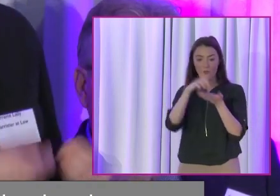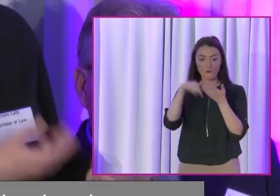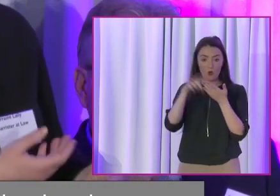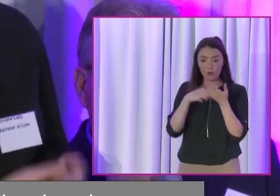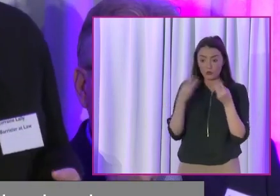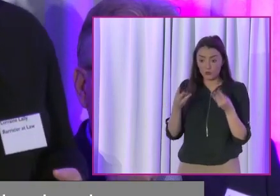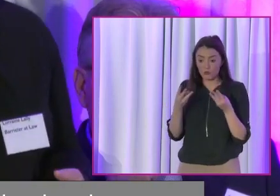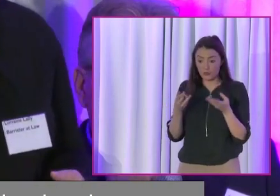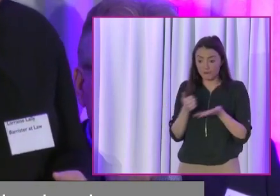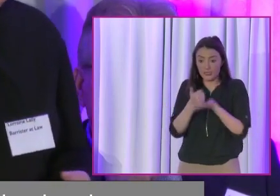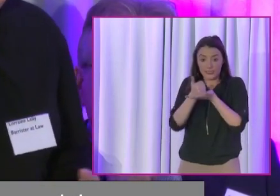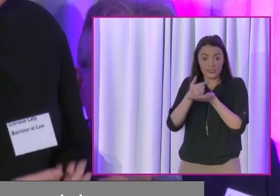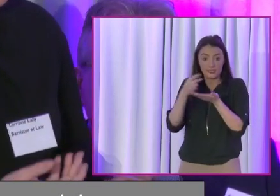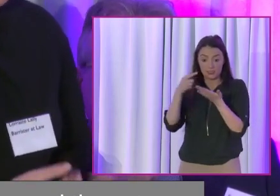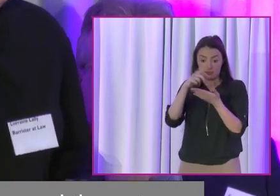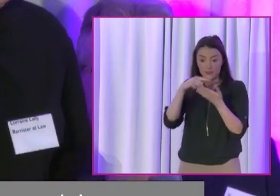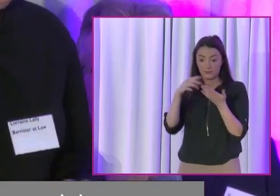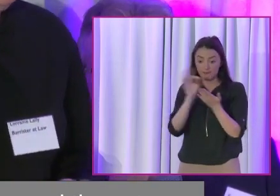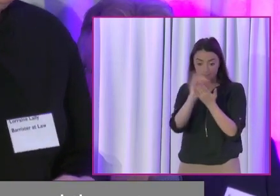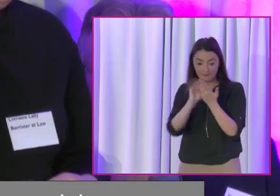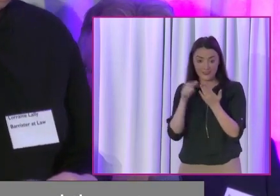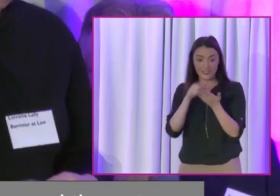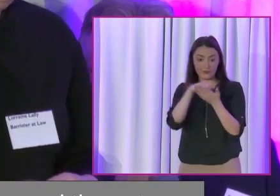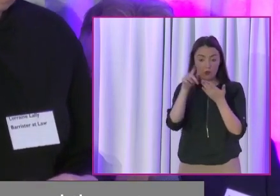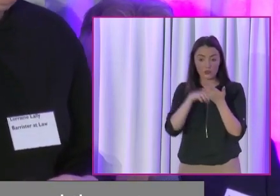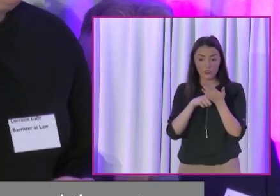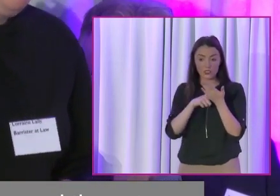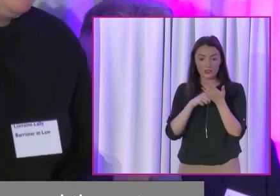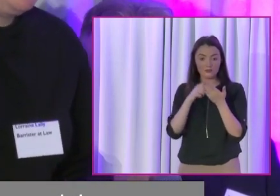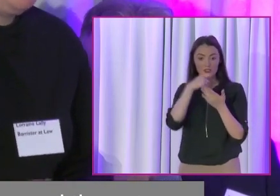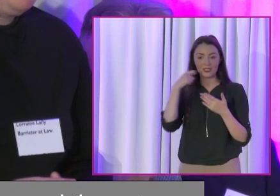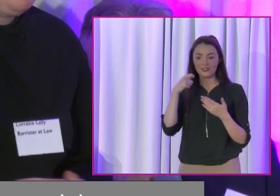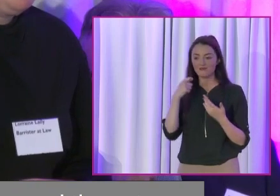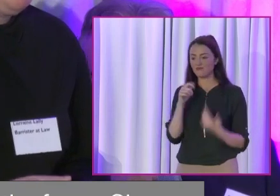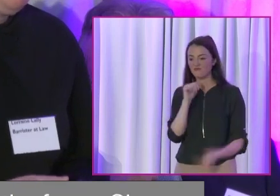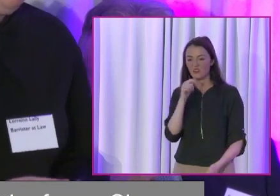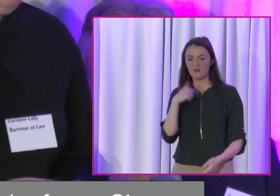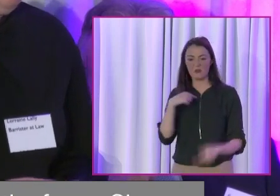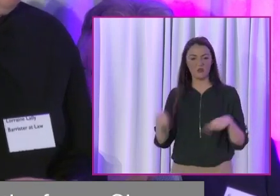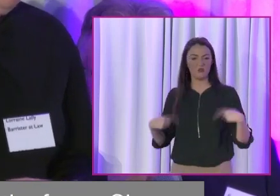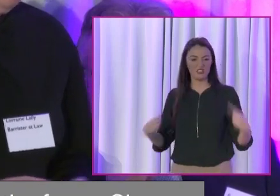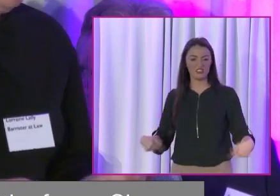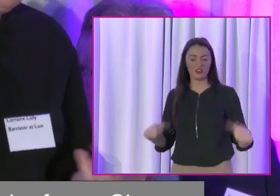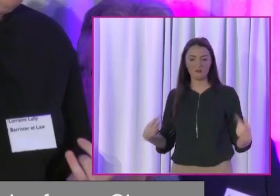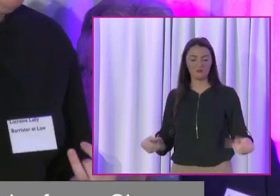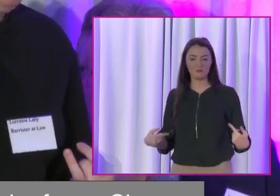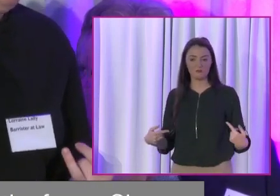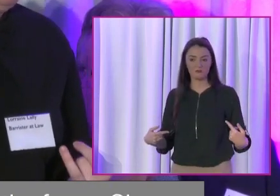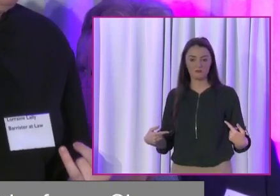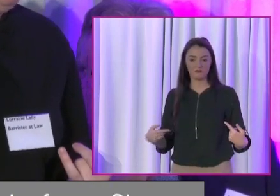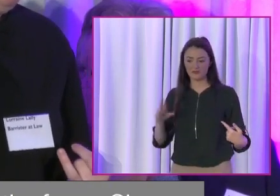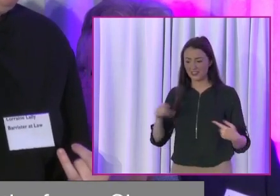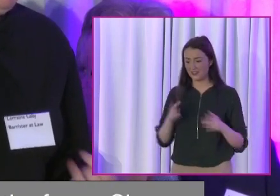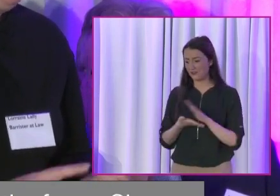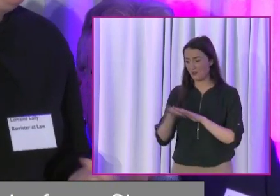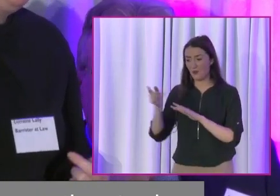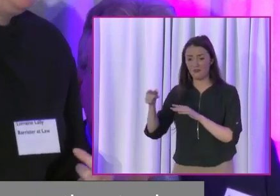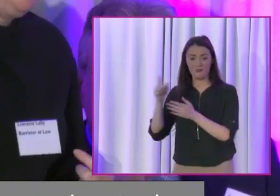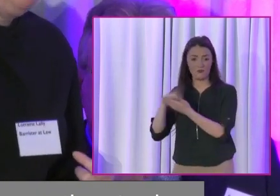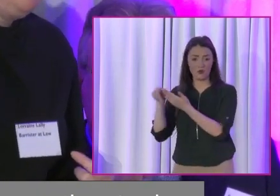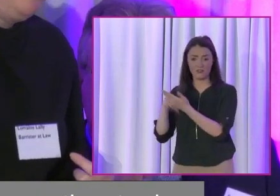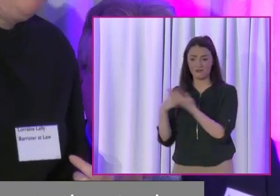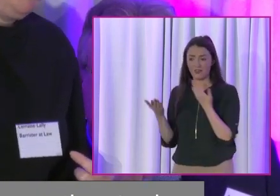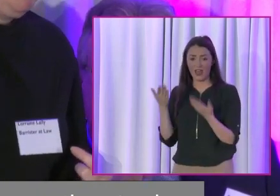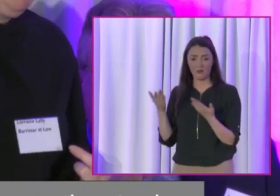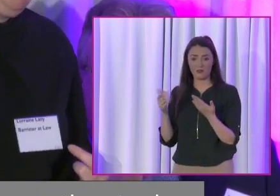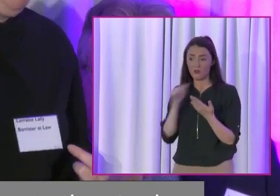to assist you to fill in the voter registration form? She said to me, there's no point. I'm in a wheelchair, sweetheart. Who's going to bring me down to vote? How am I going